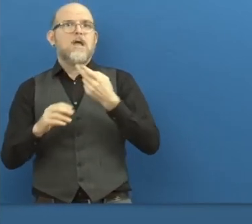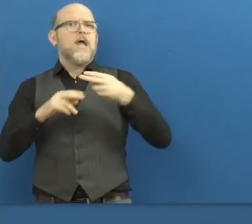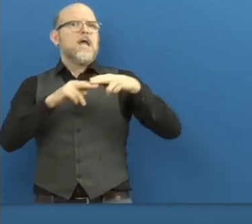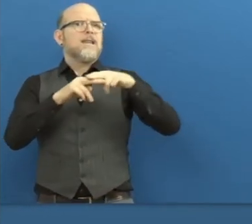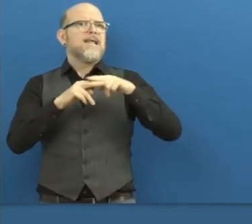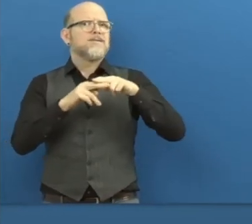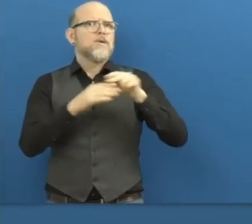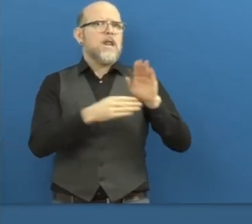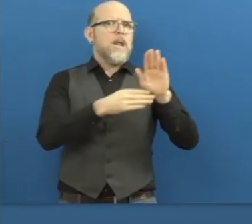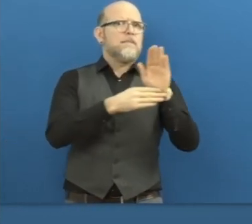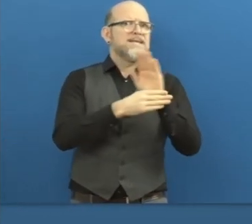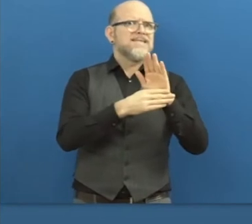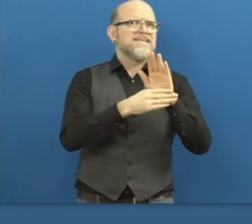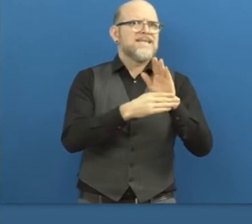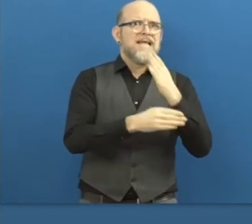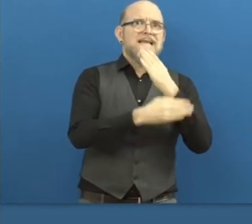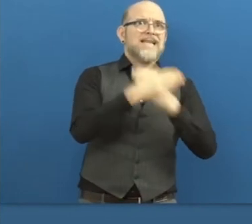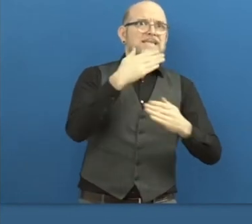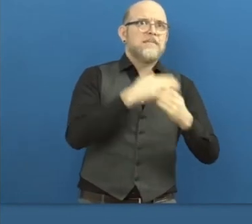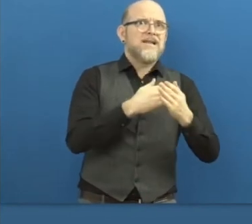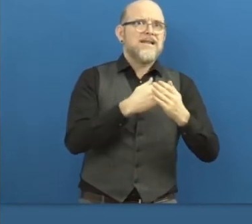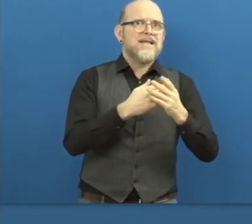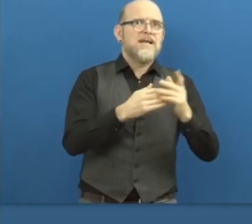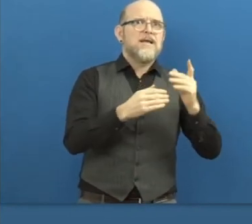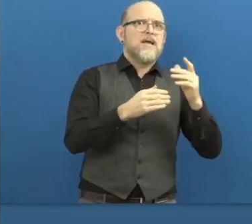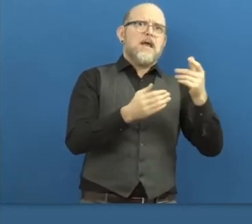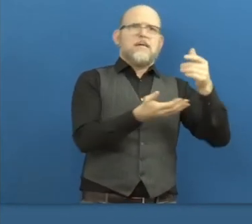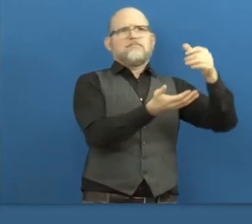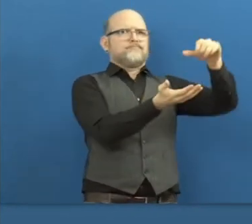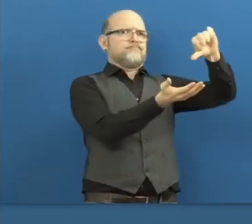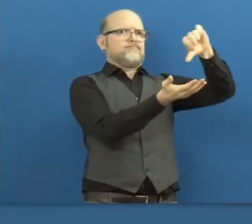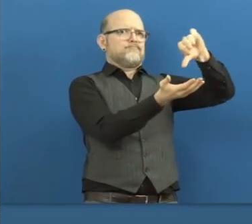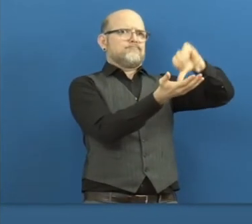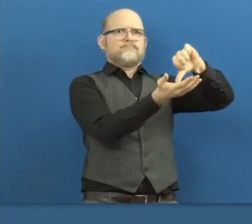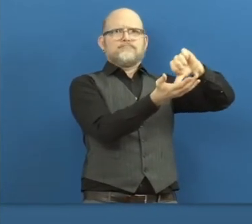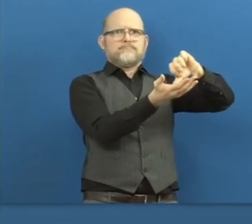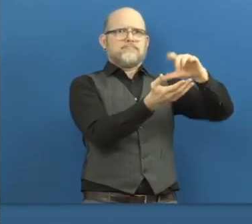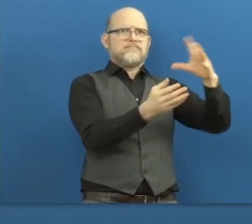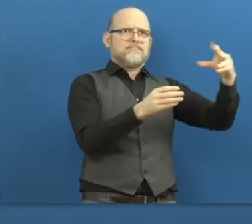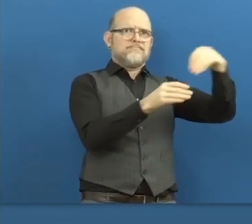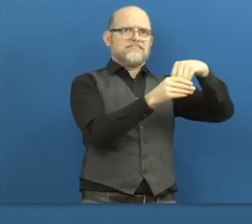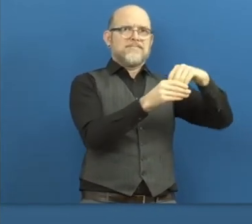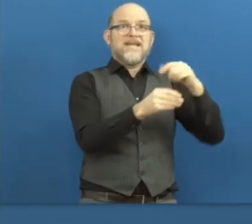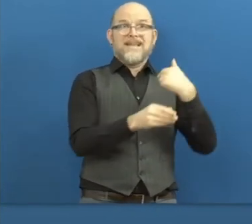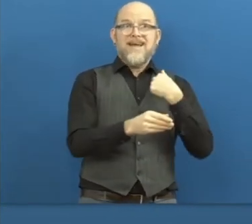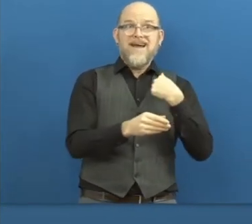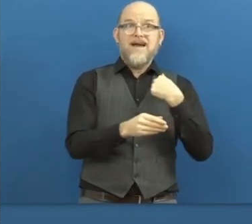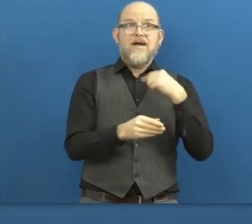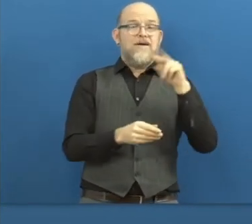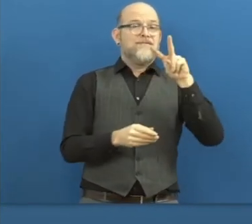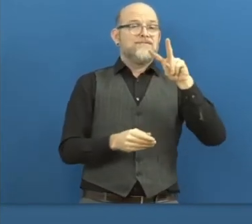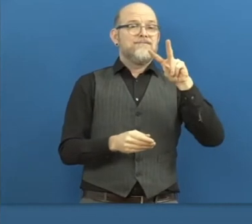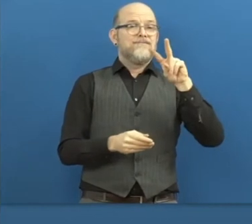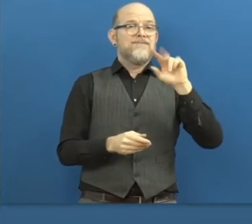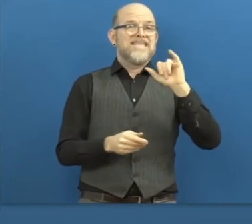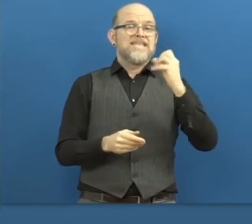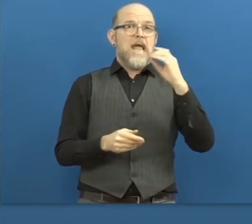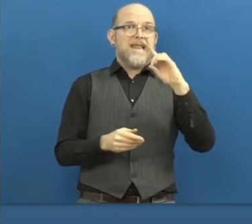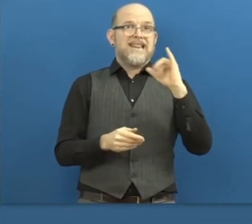a very wonderful resource. It's actually a portal or a gateway to reaching